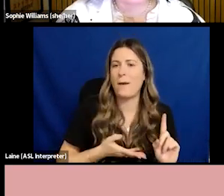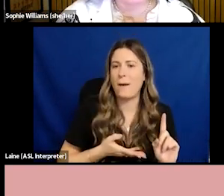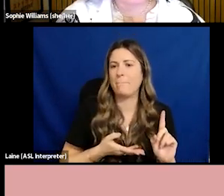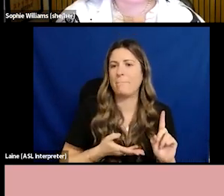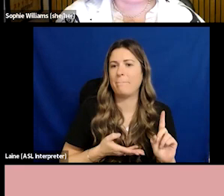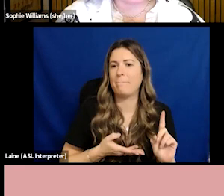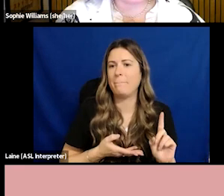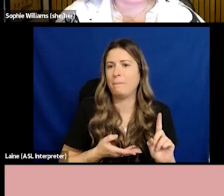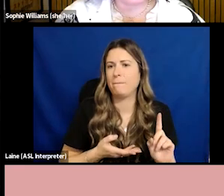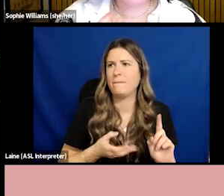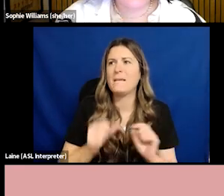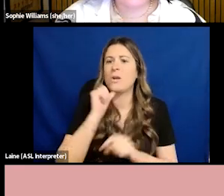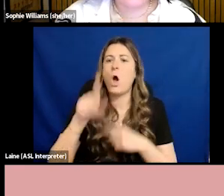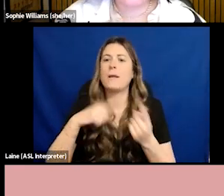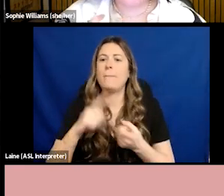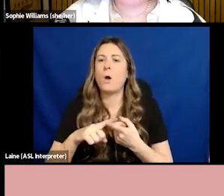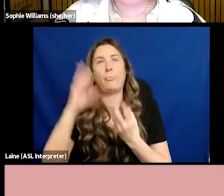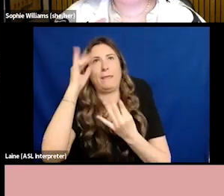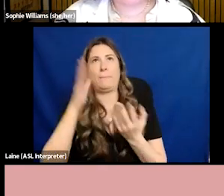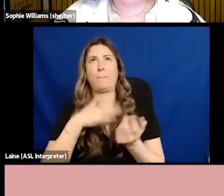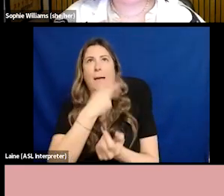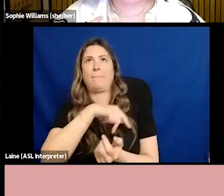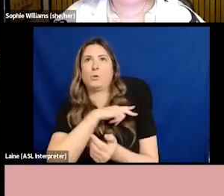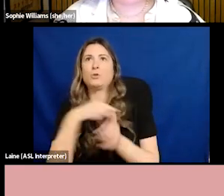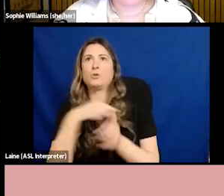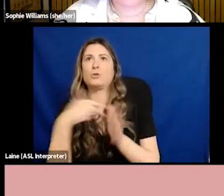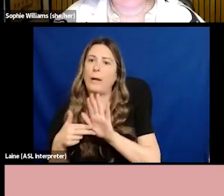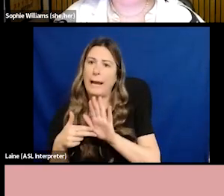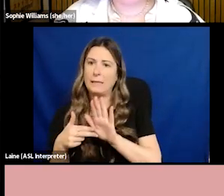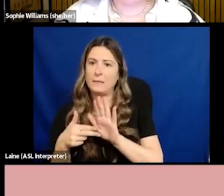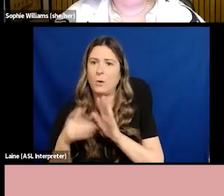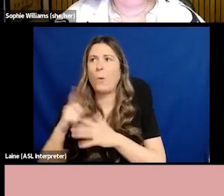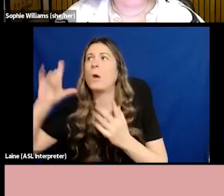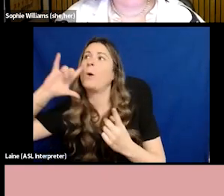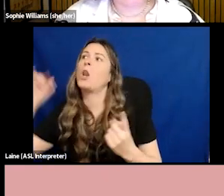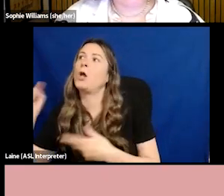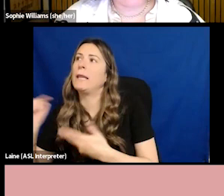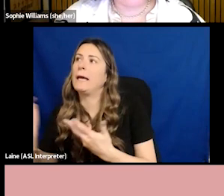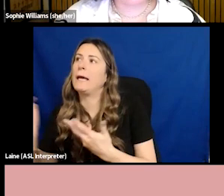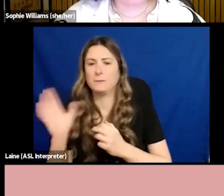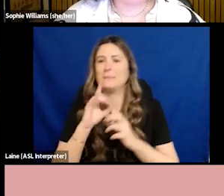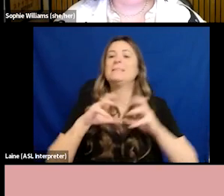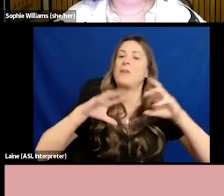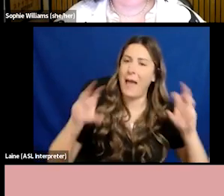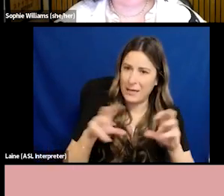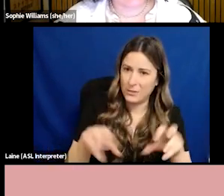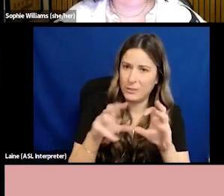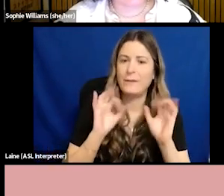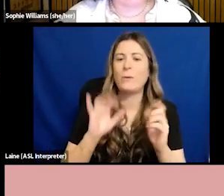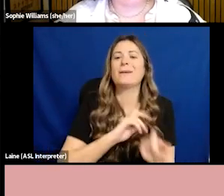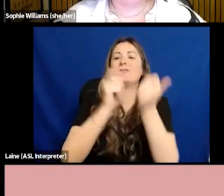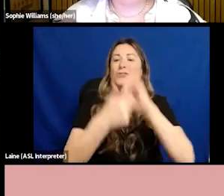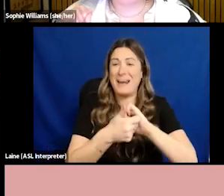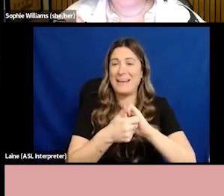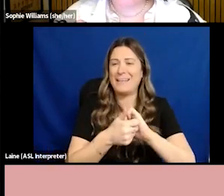personal branding, then we can really start to encapsulate allyship in this way. So I'm going to reiterate it.